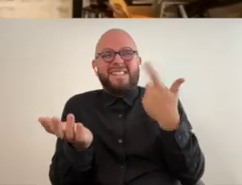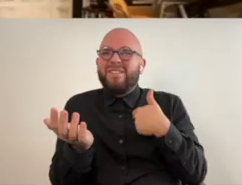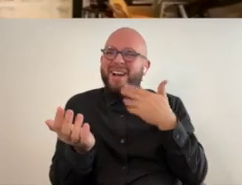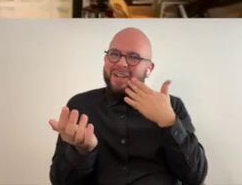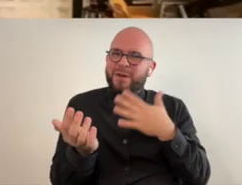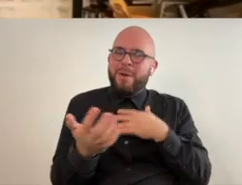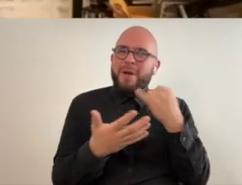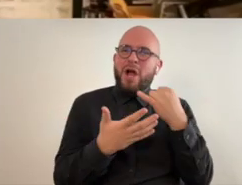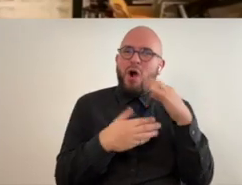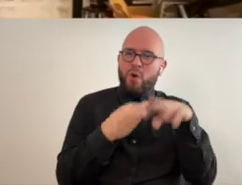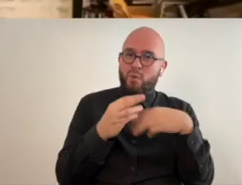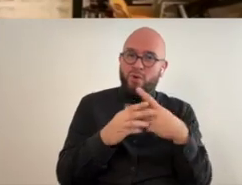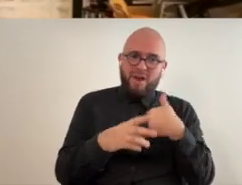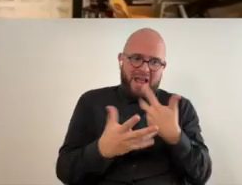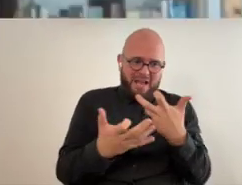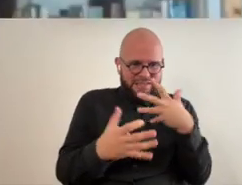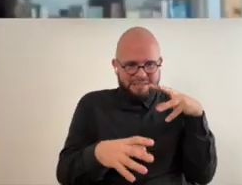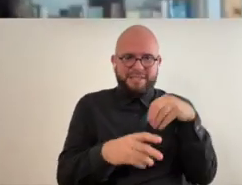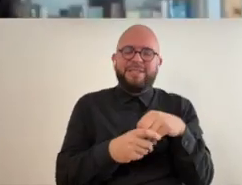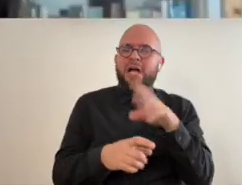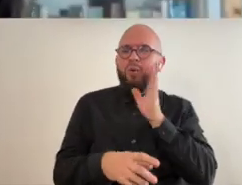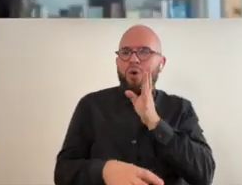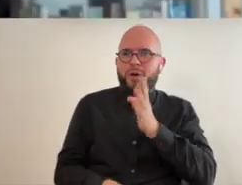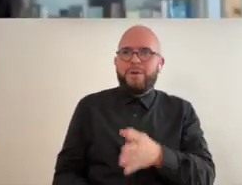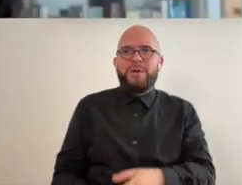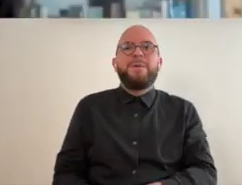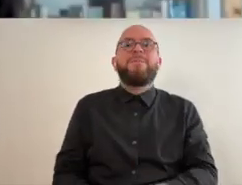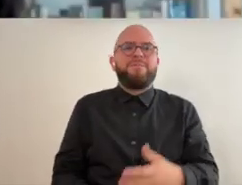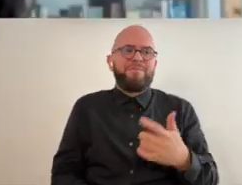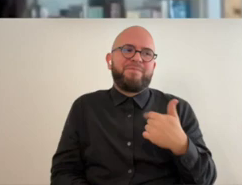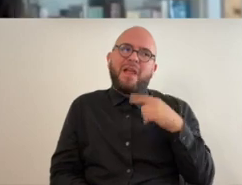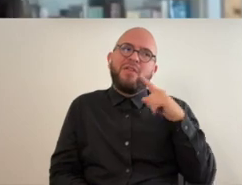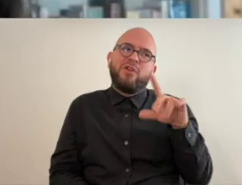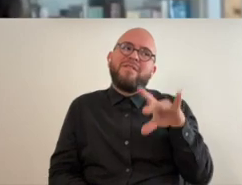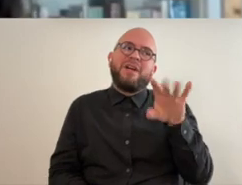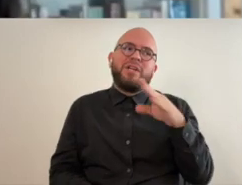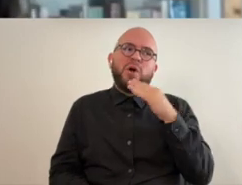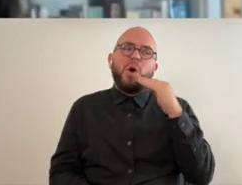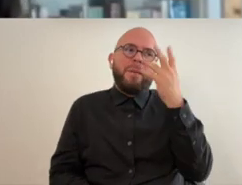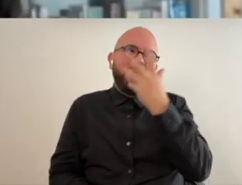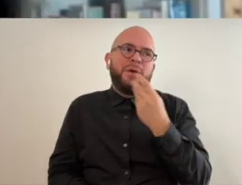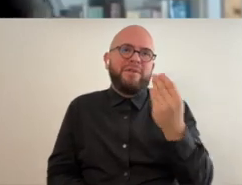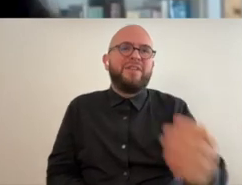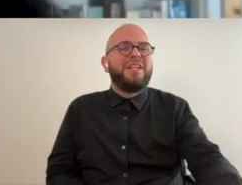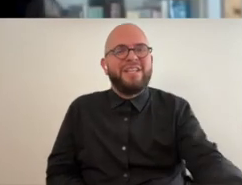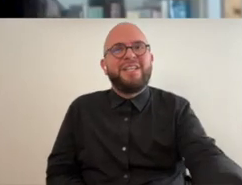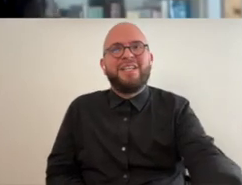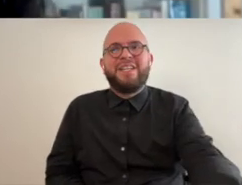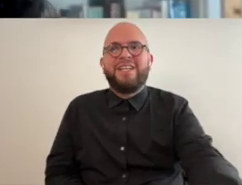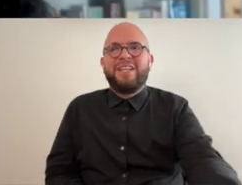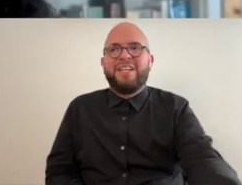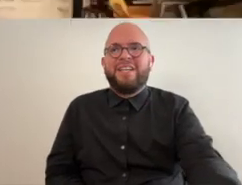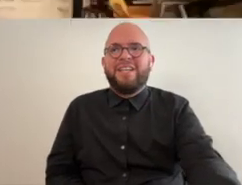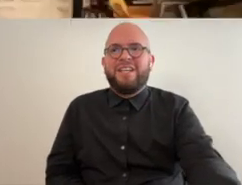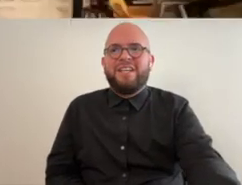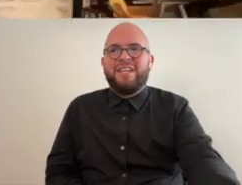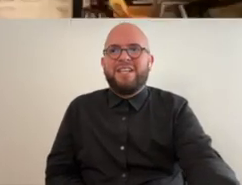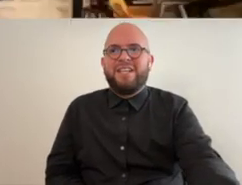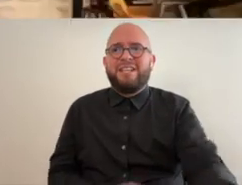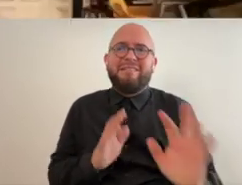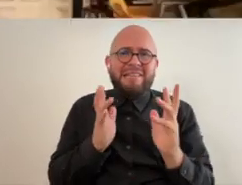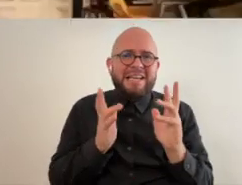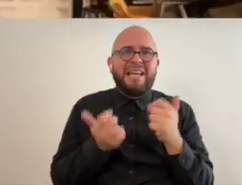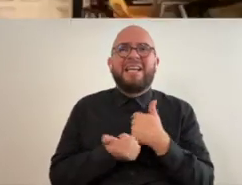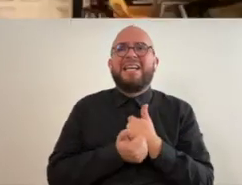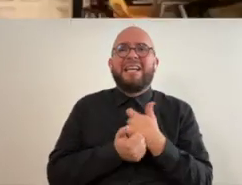in the art world that is where i would be i think that you're you're finding your home very beautifully that's really cool yeah yay